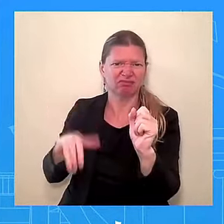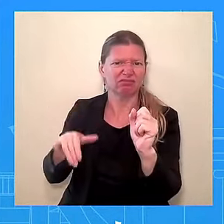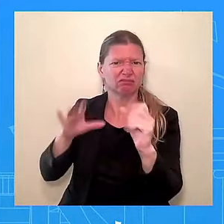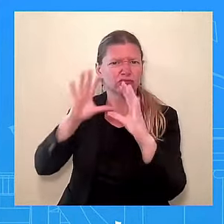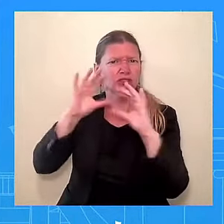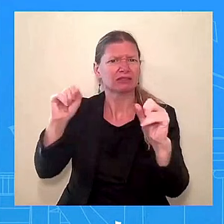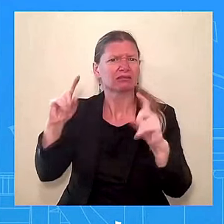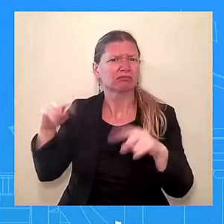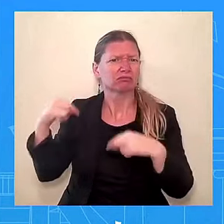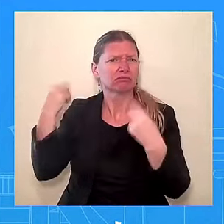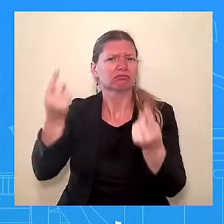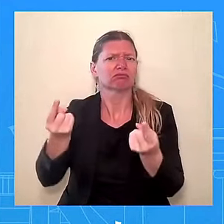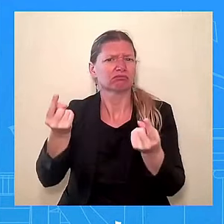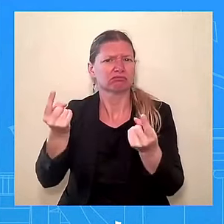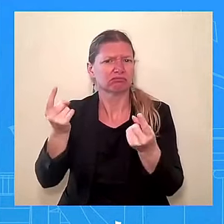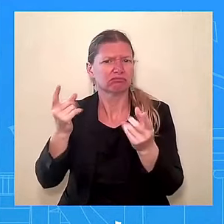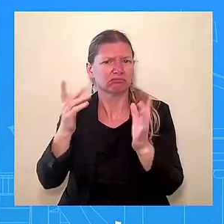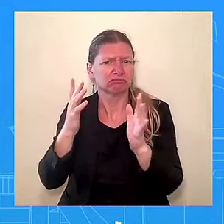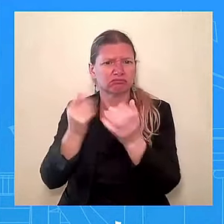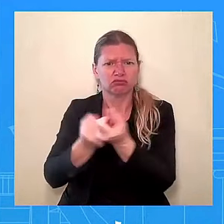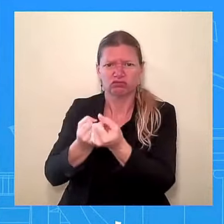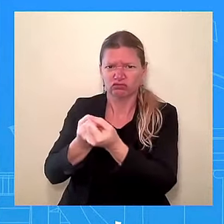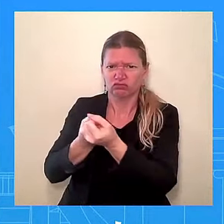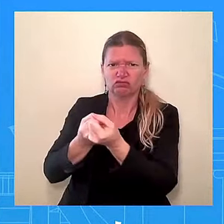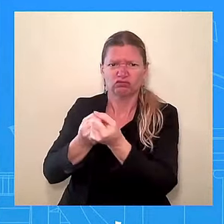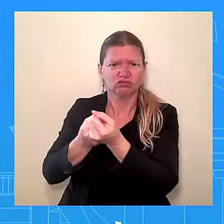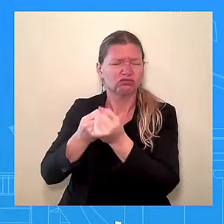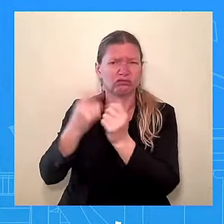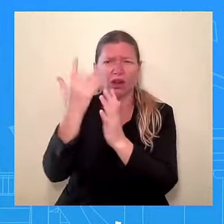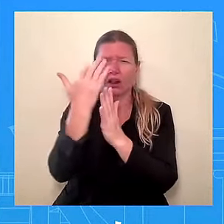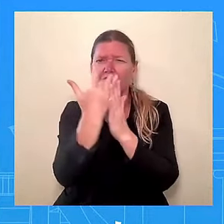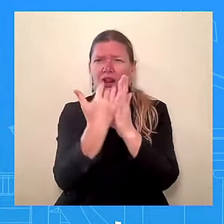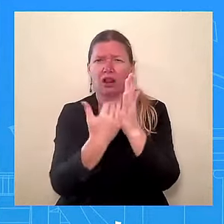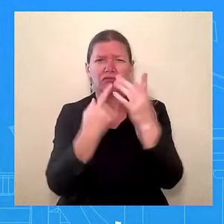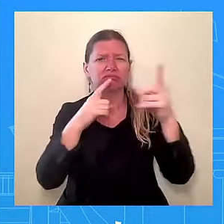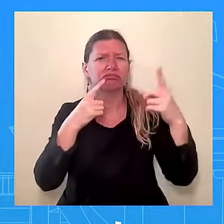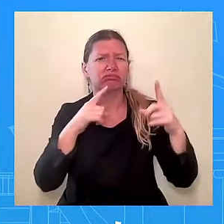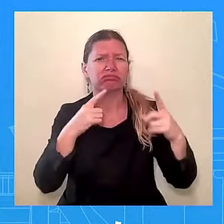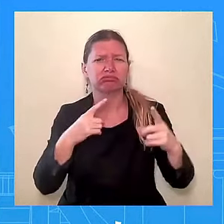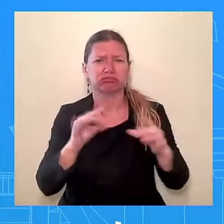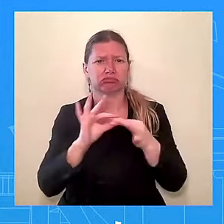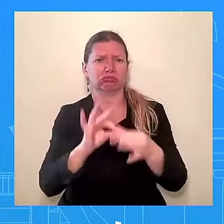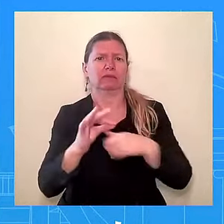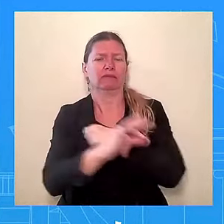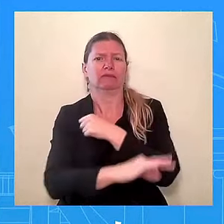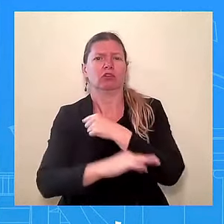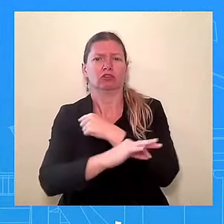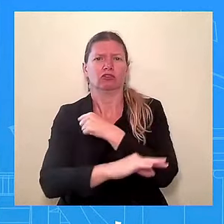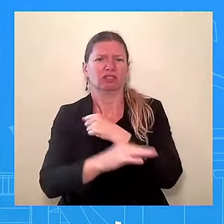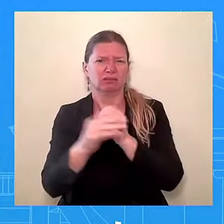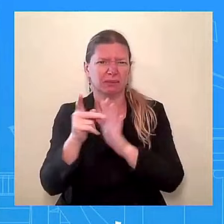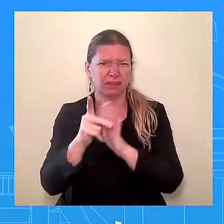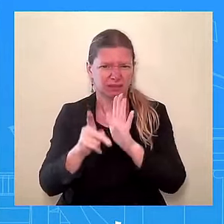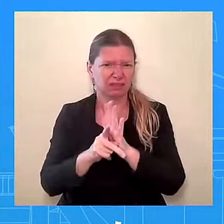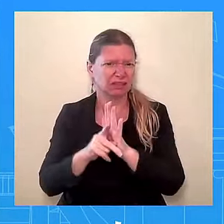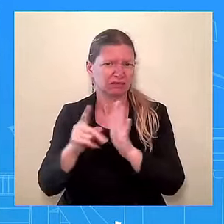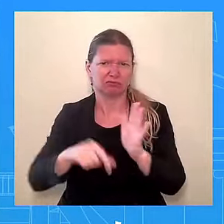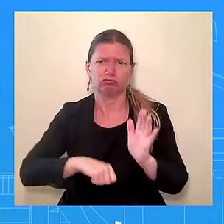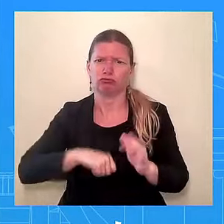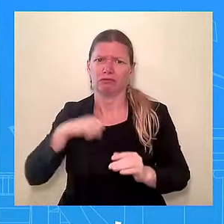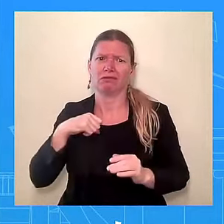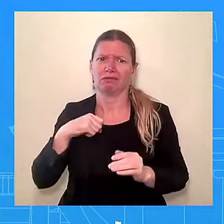incredibly engaged from certainly from day one of what we have been seeing the developments there over the past